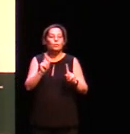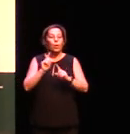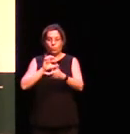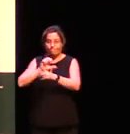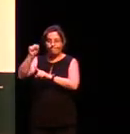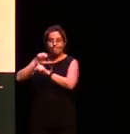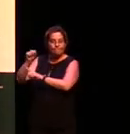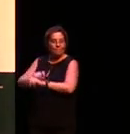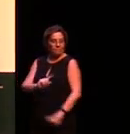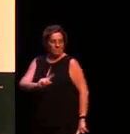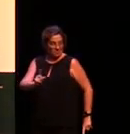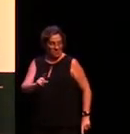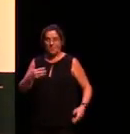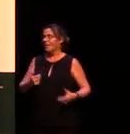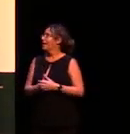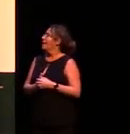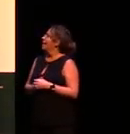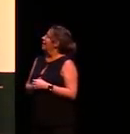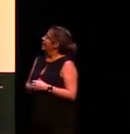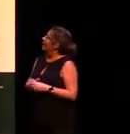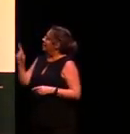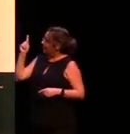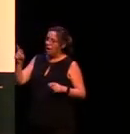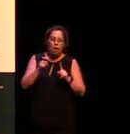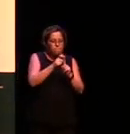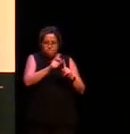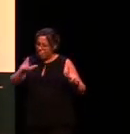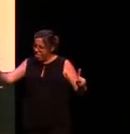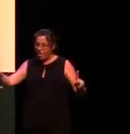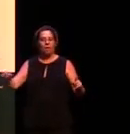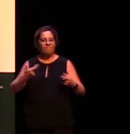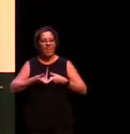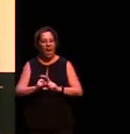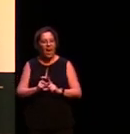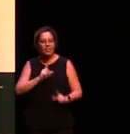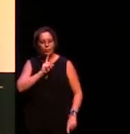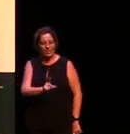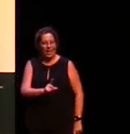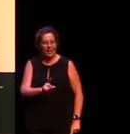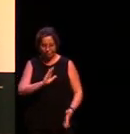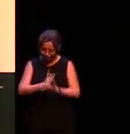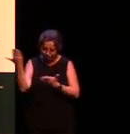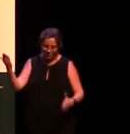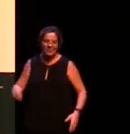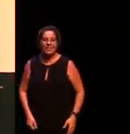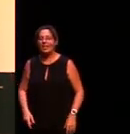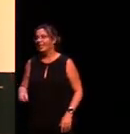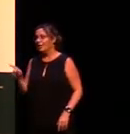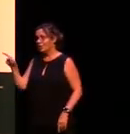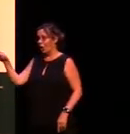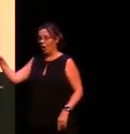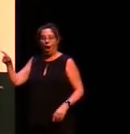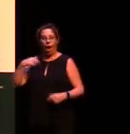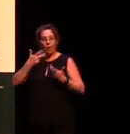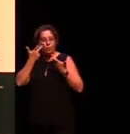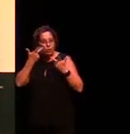first thing of course we found is that big verbs are hard there is no doubt about it so what you're going to hear here in